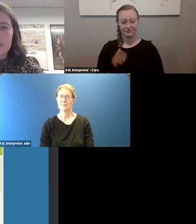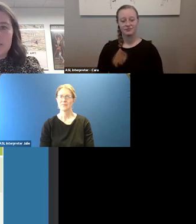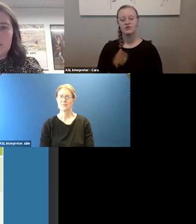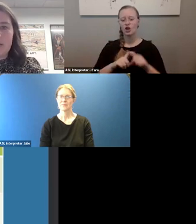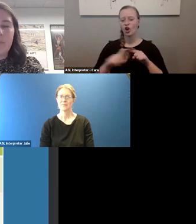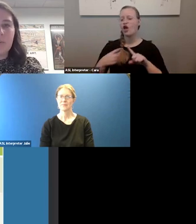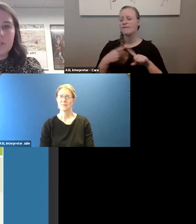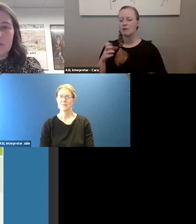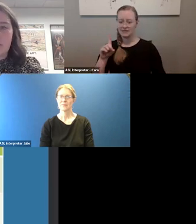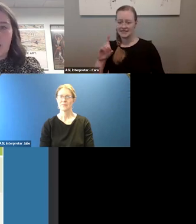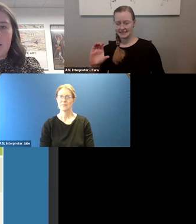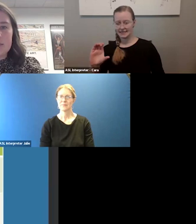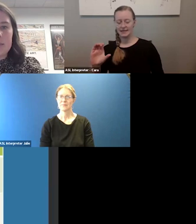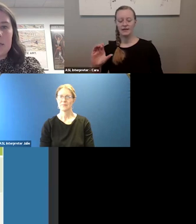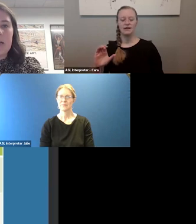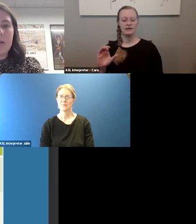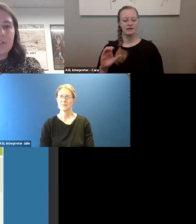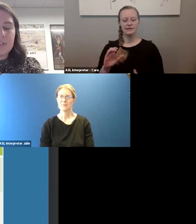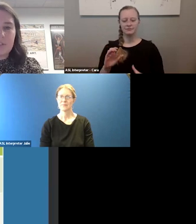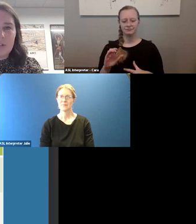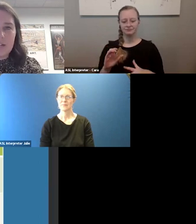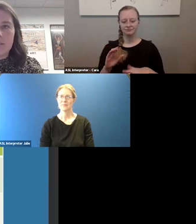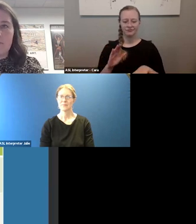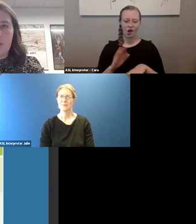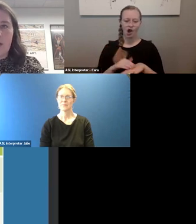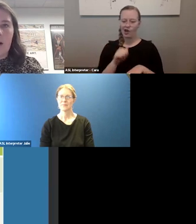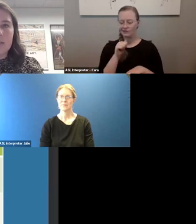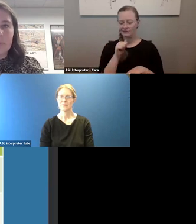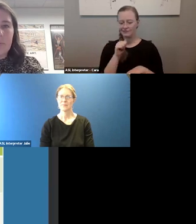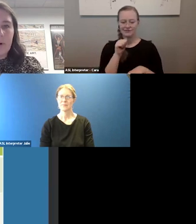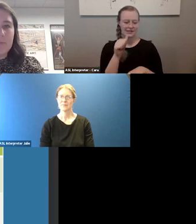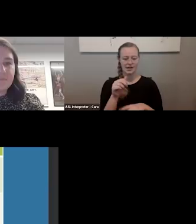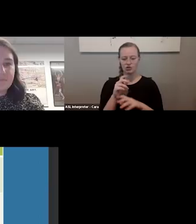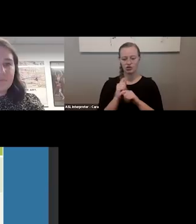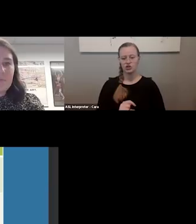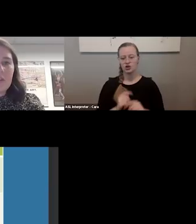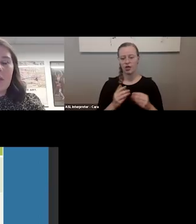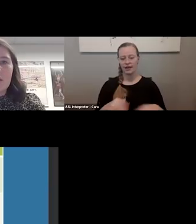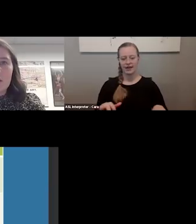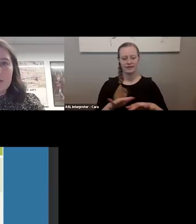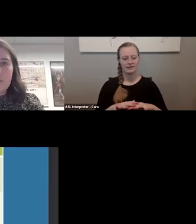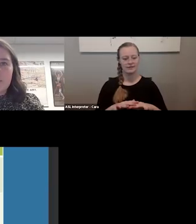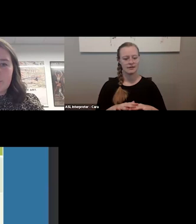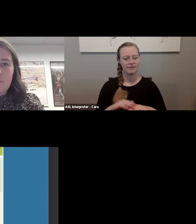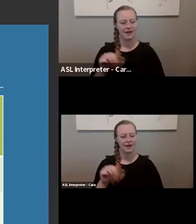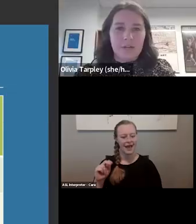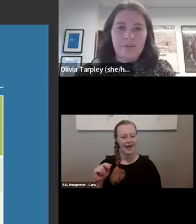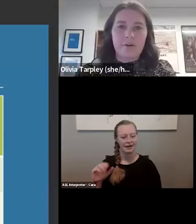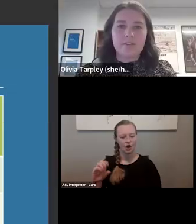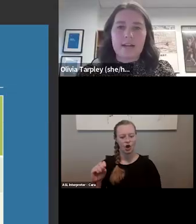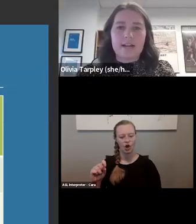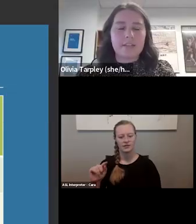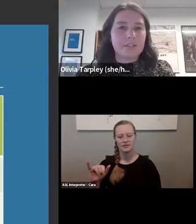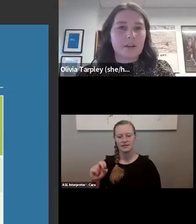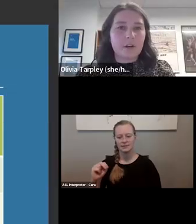Washington, D.C., which sits on the unceded and traditional lands of the Anacostan people. It's a pleasure to be here